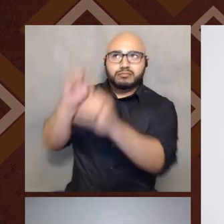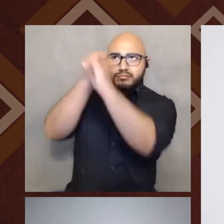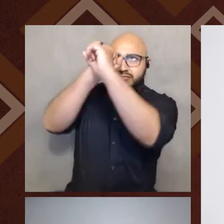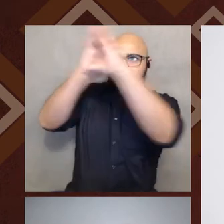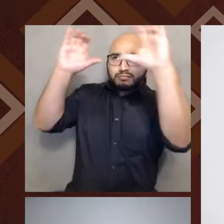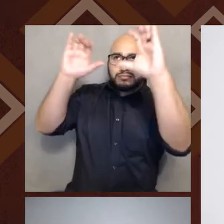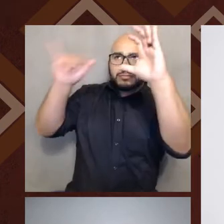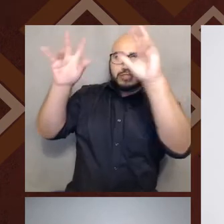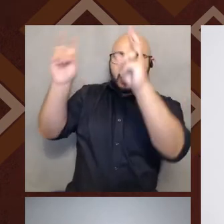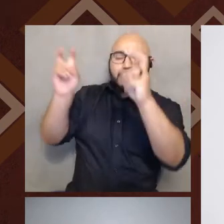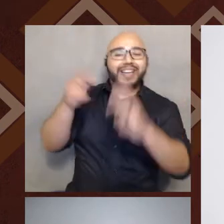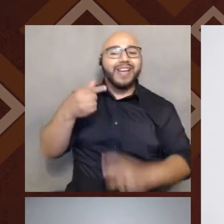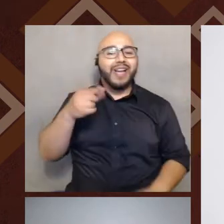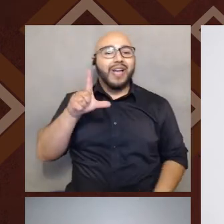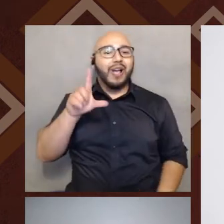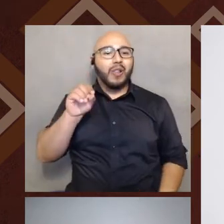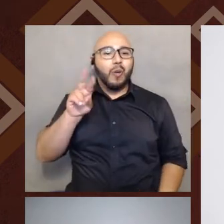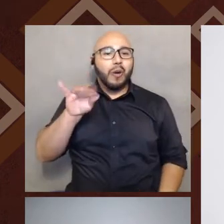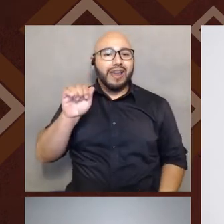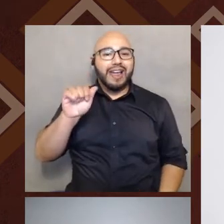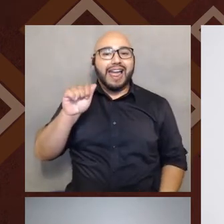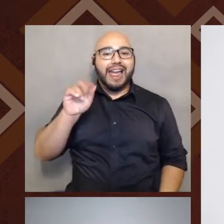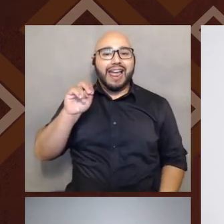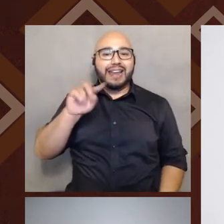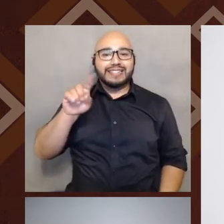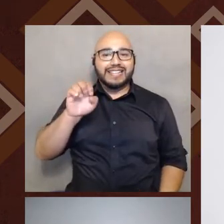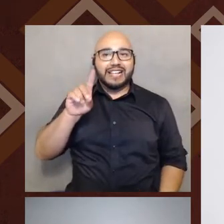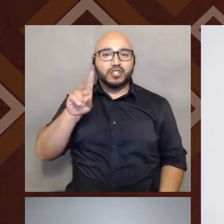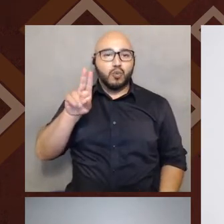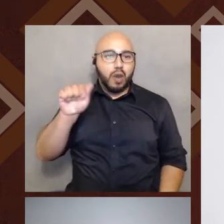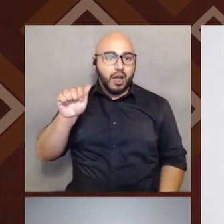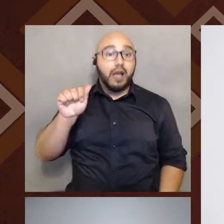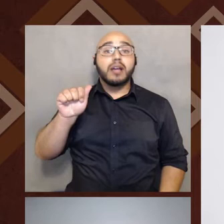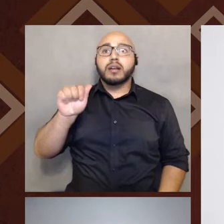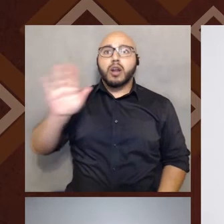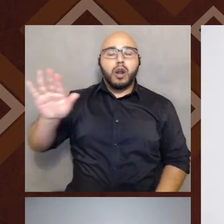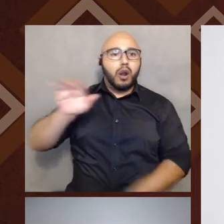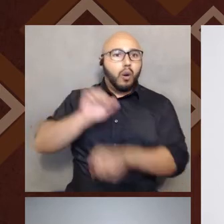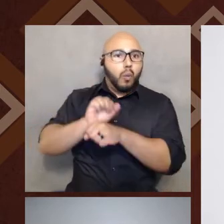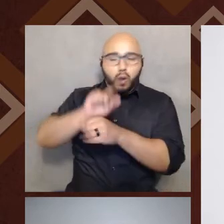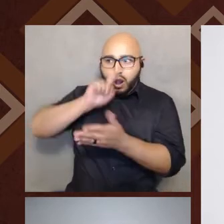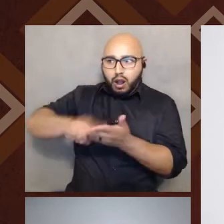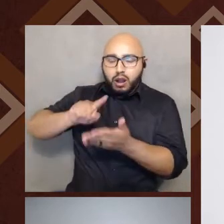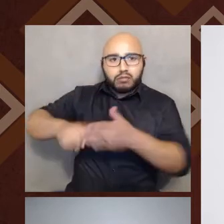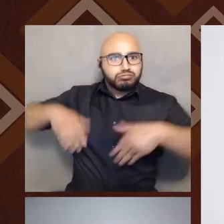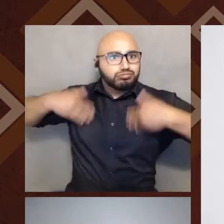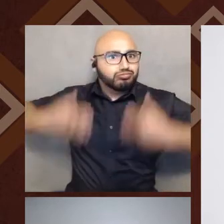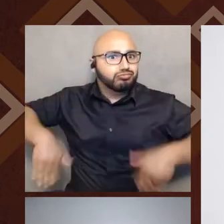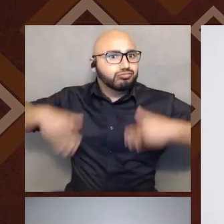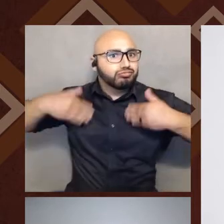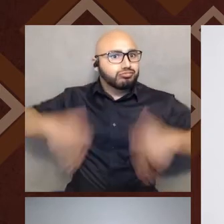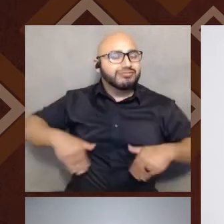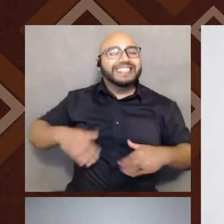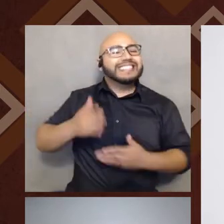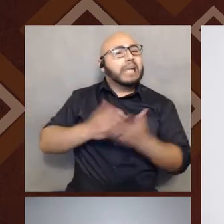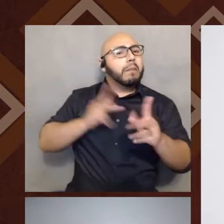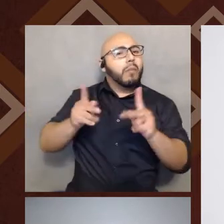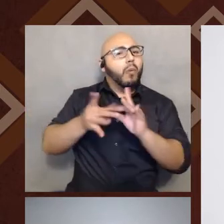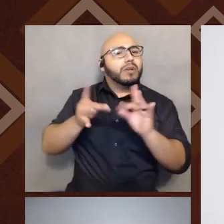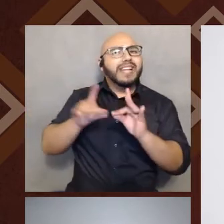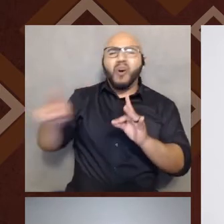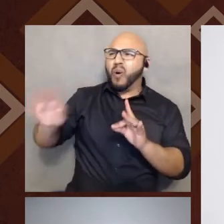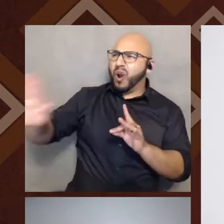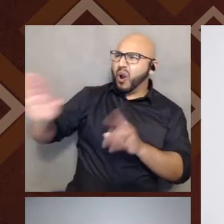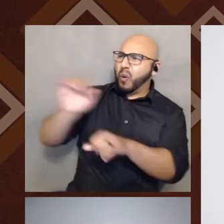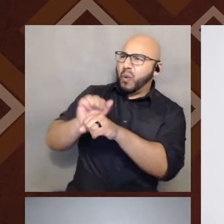Her work is creative and theoretical and some folks would say is not really about identity. It's more about history